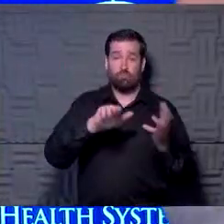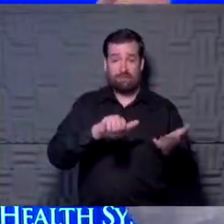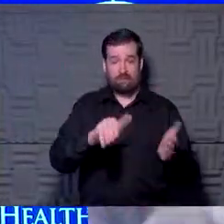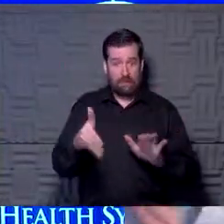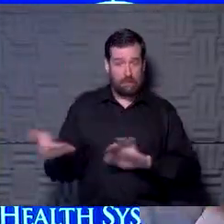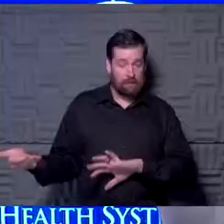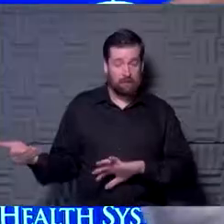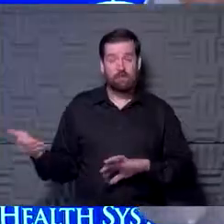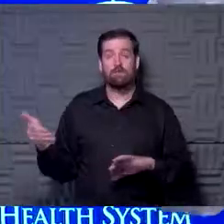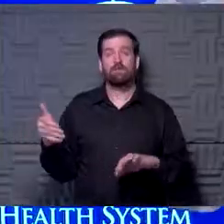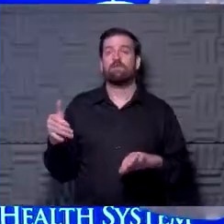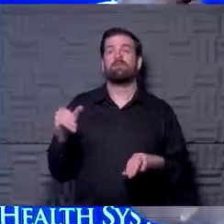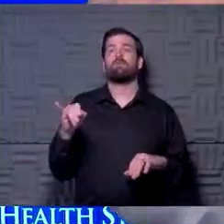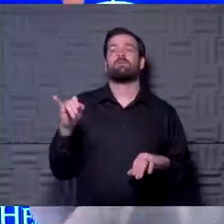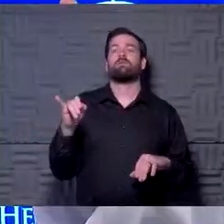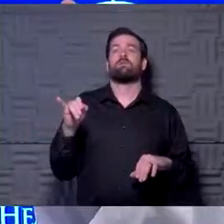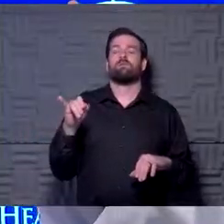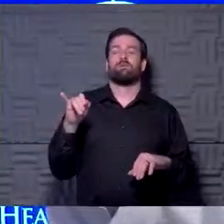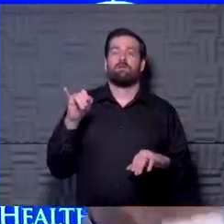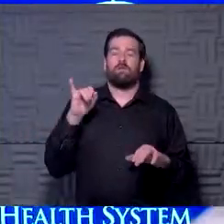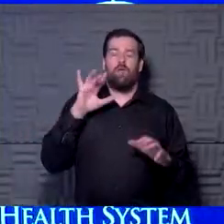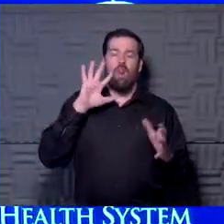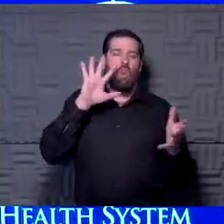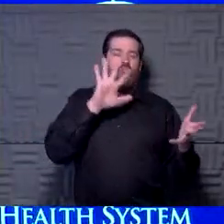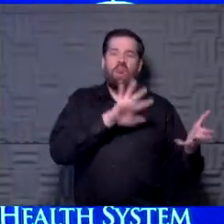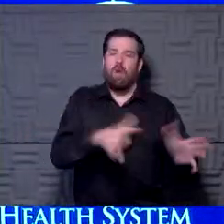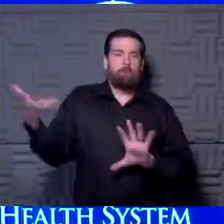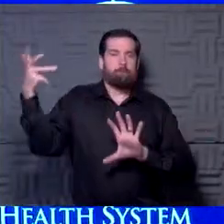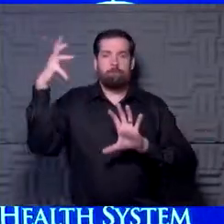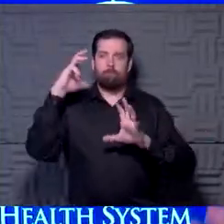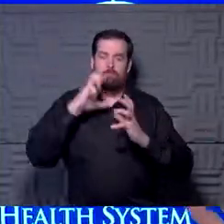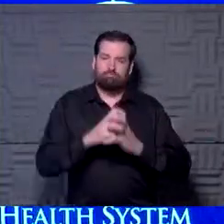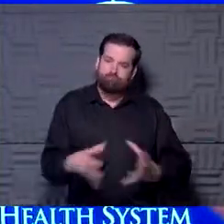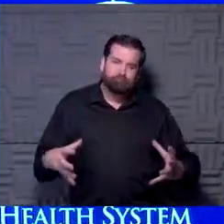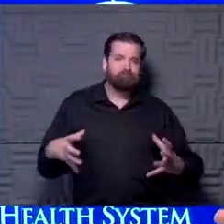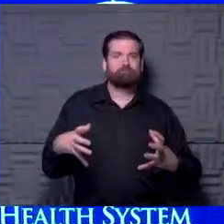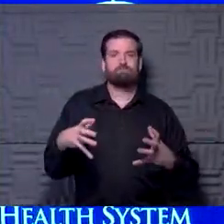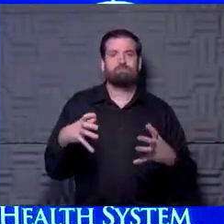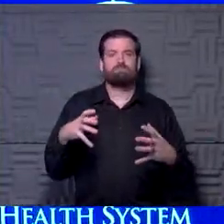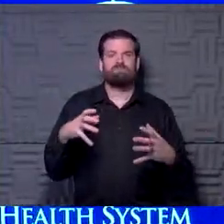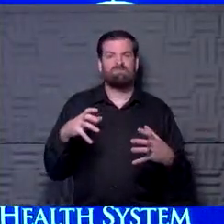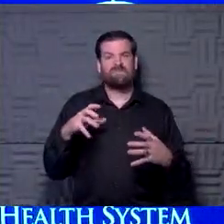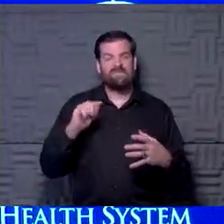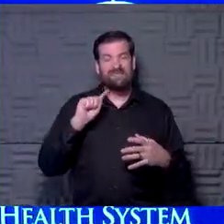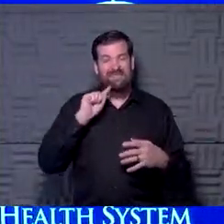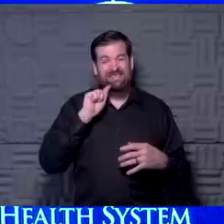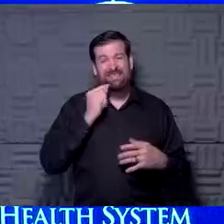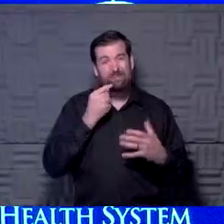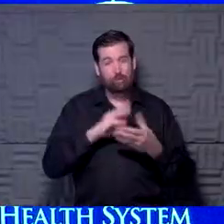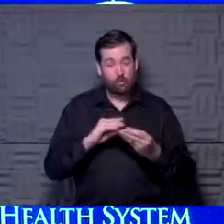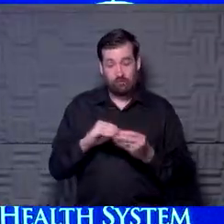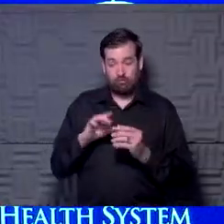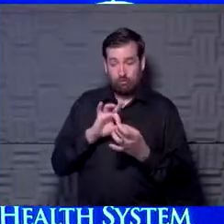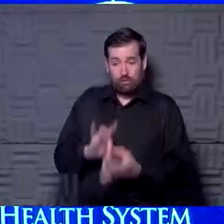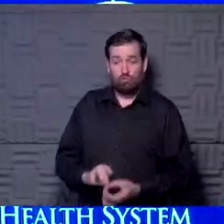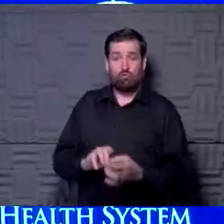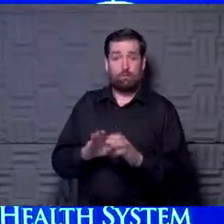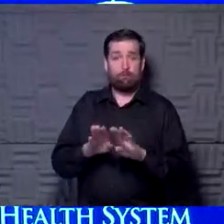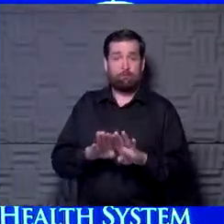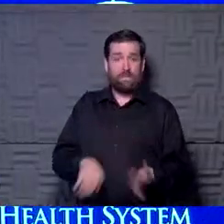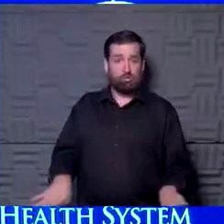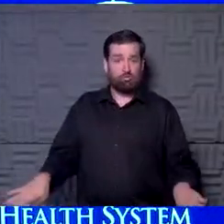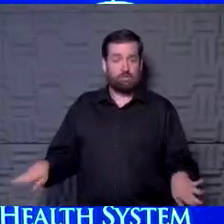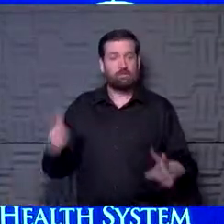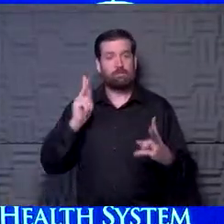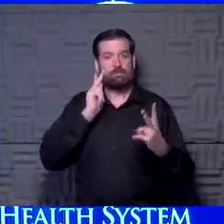cytokine, which is kind of an inflammatory storm in their body. So store this inflammation is a big story. And in pediatrics, we're seeing it